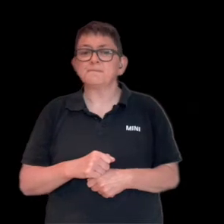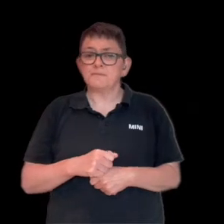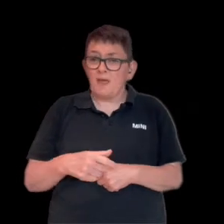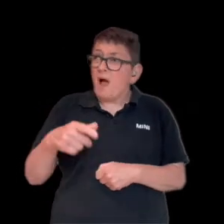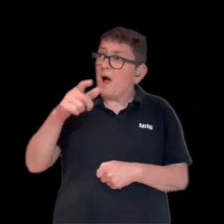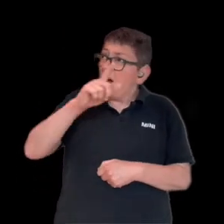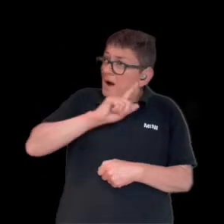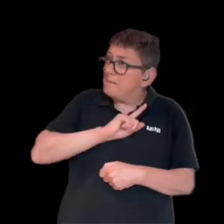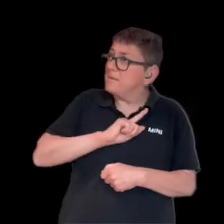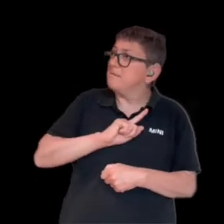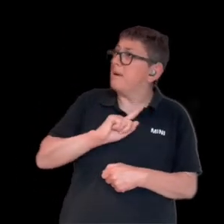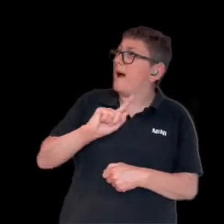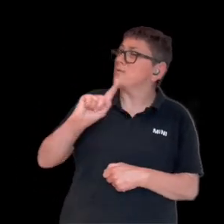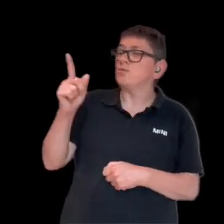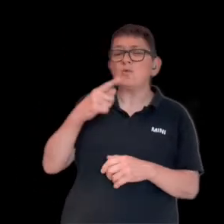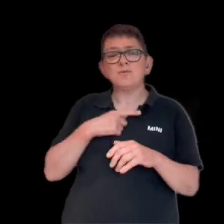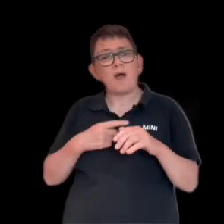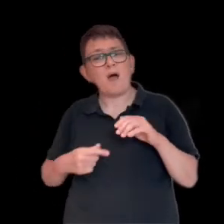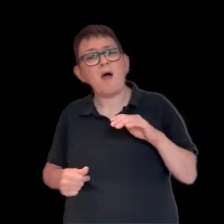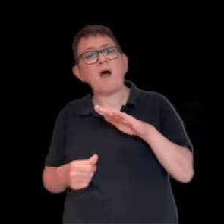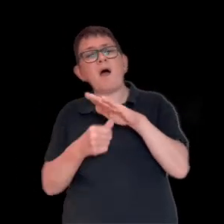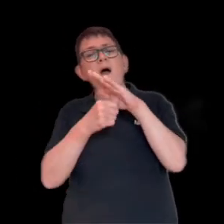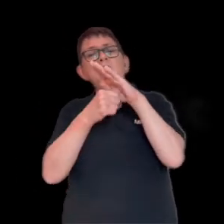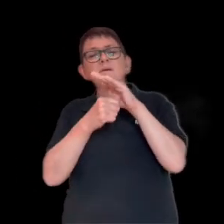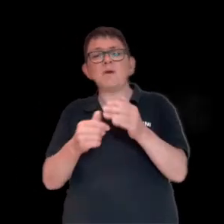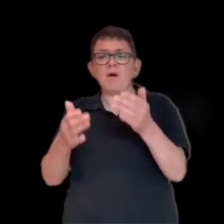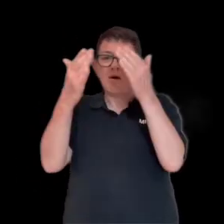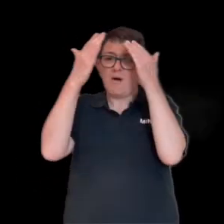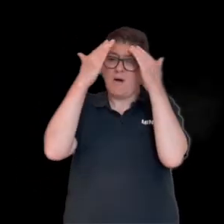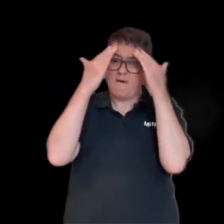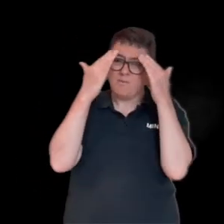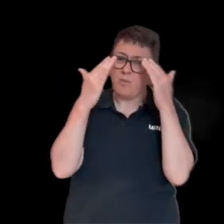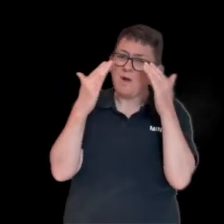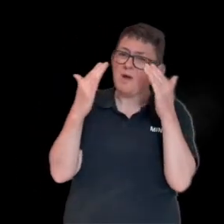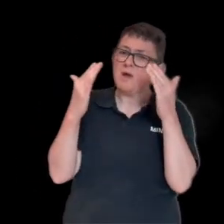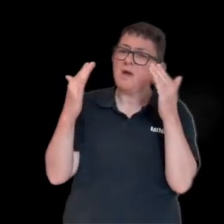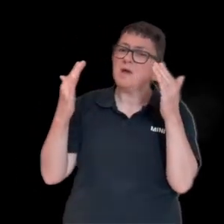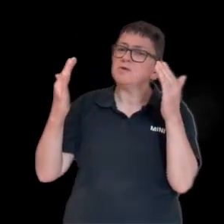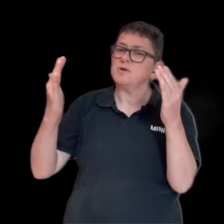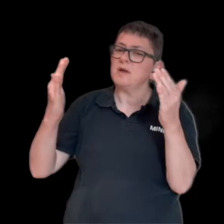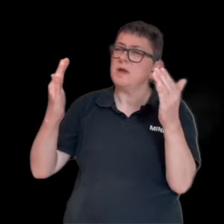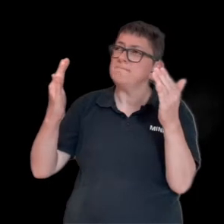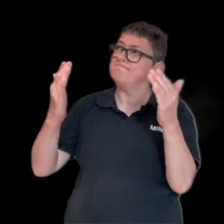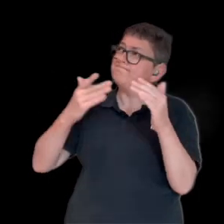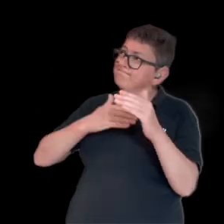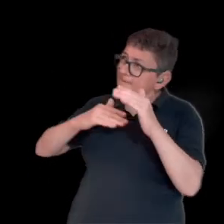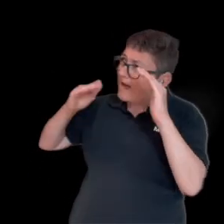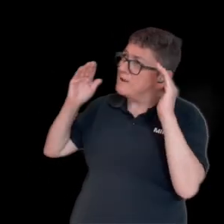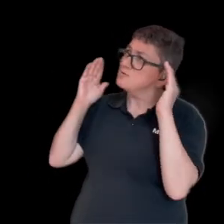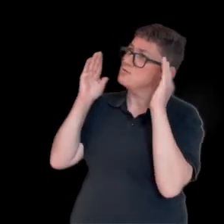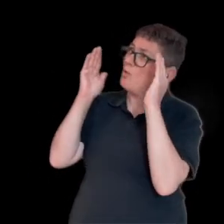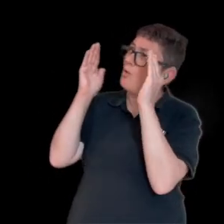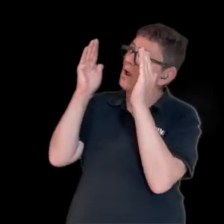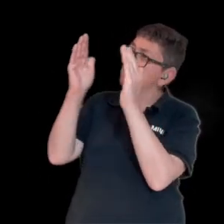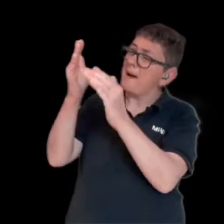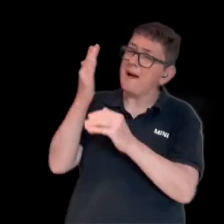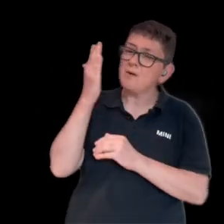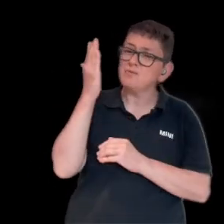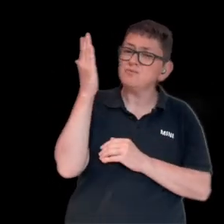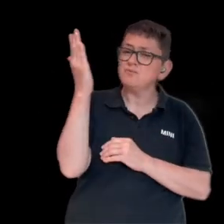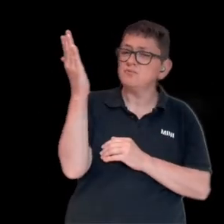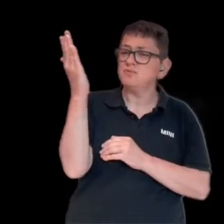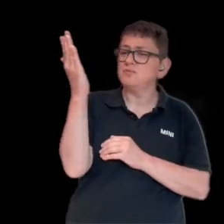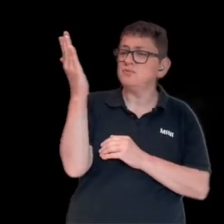I'm coming back to the heart of worship, and it's all